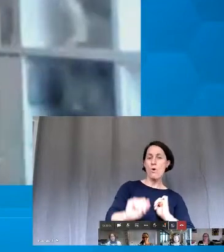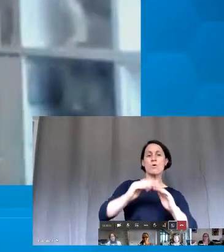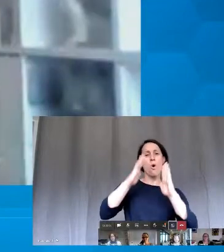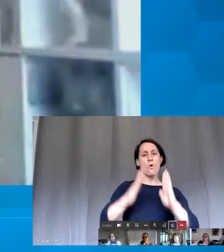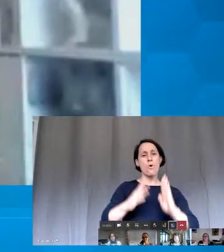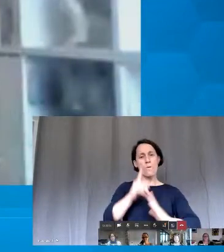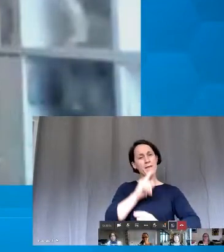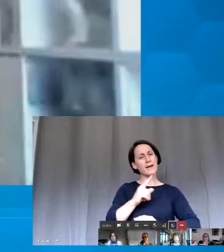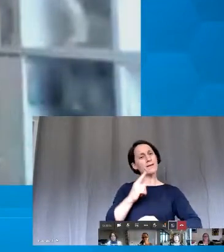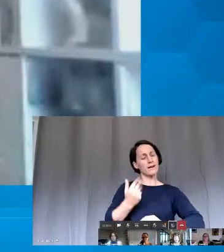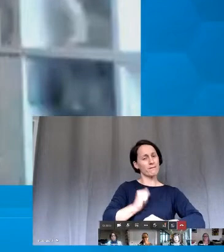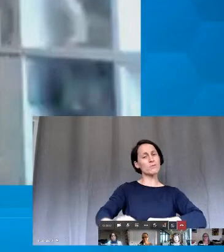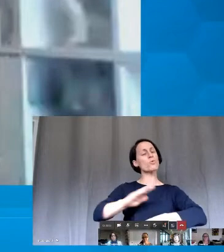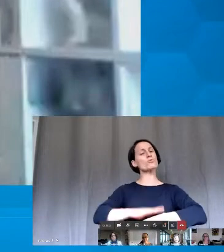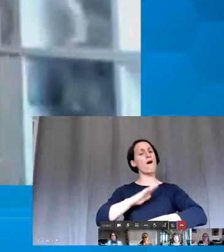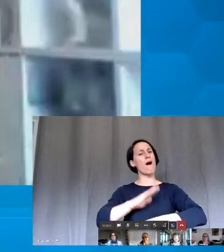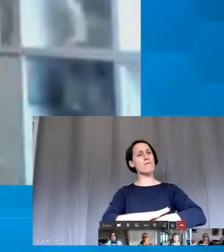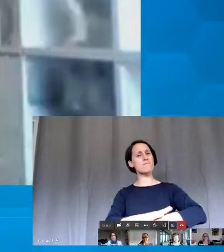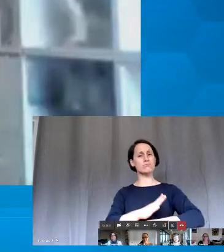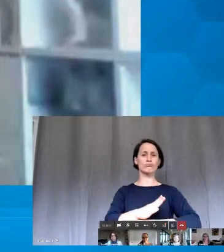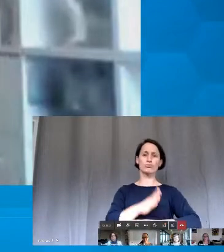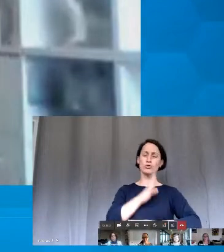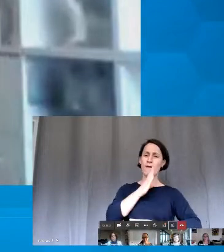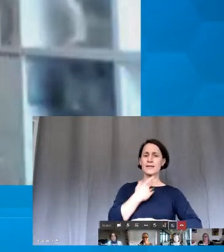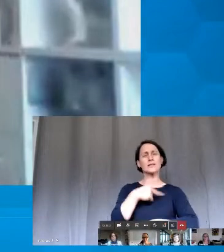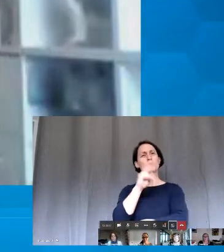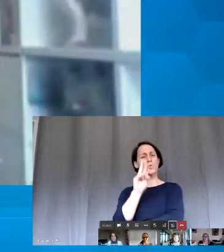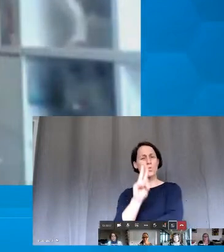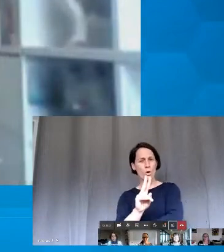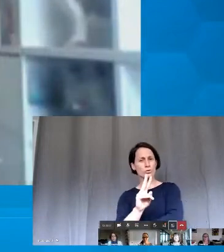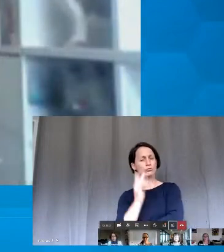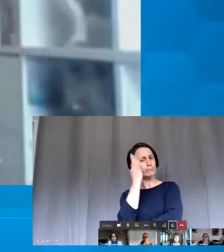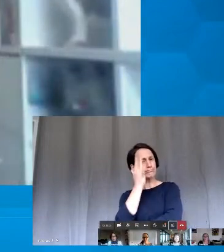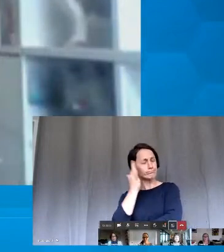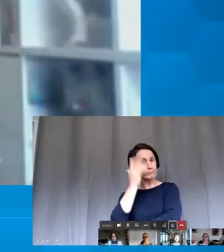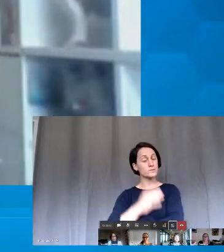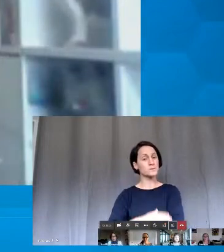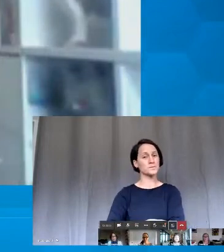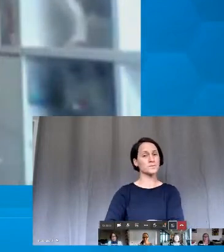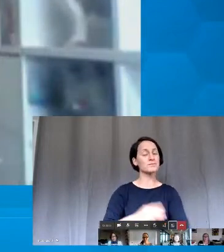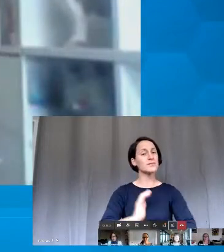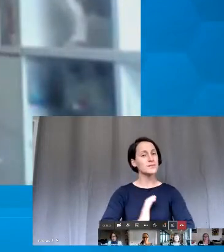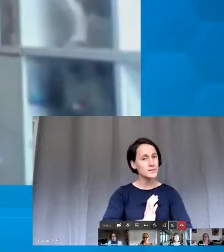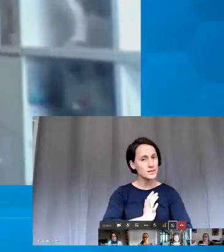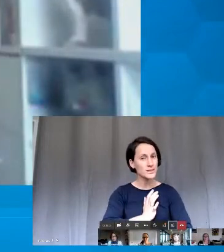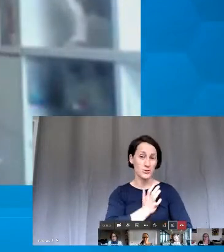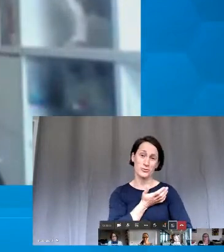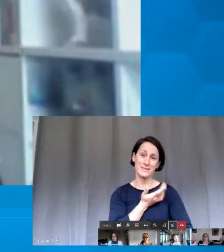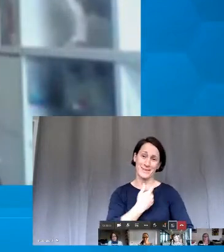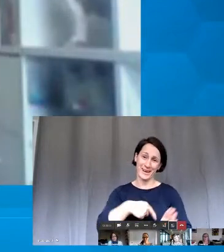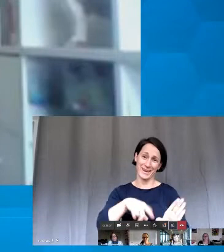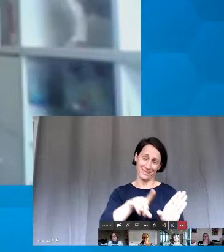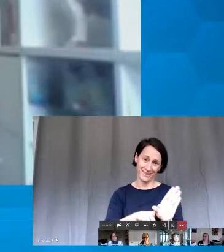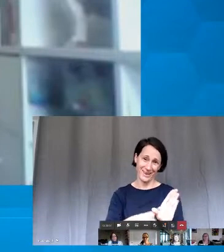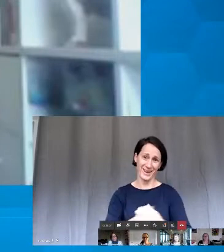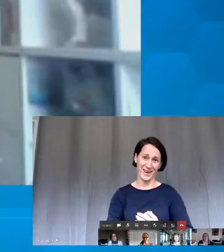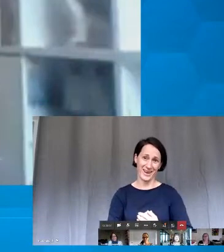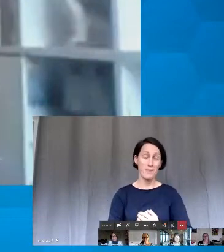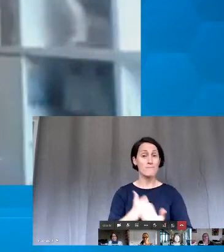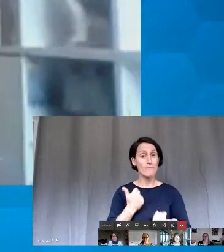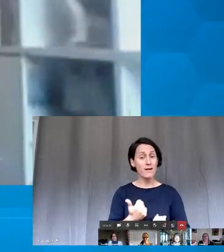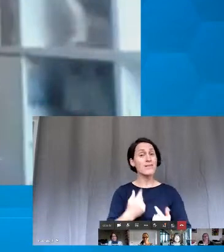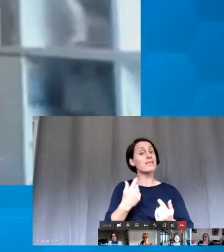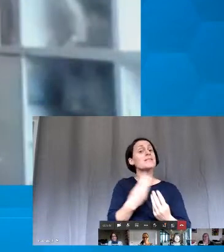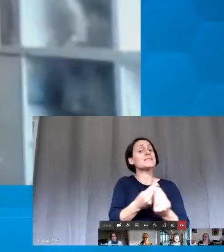your time. So, yeah, it's been interesting. But I think there are good things. I'm an optimist. So,